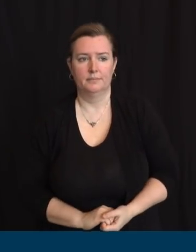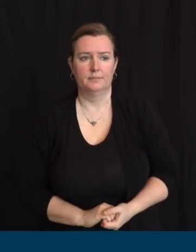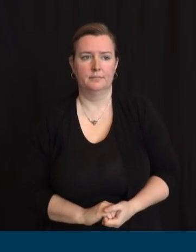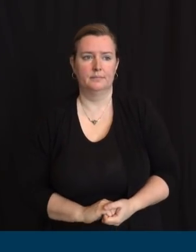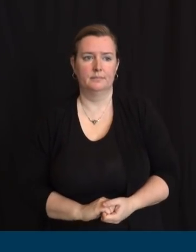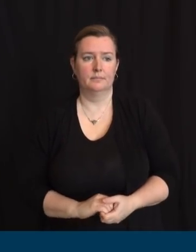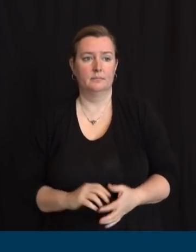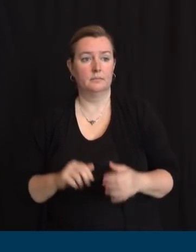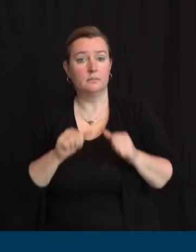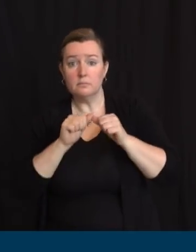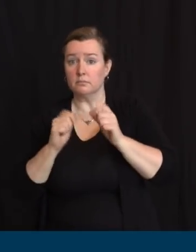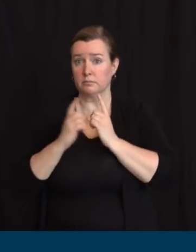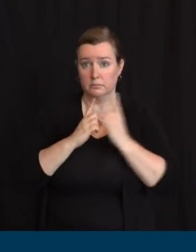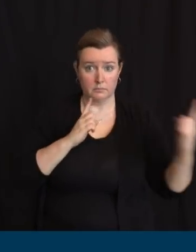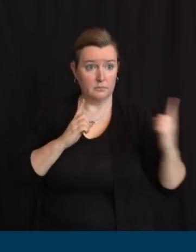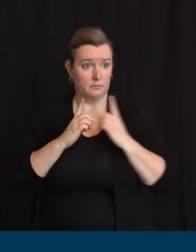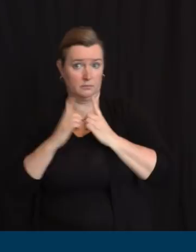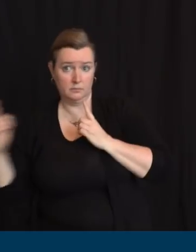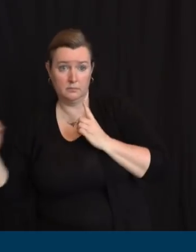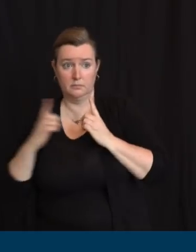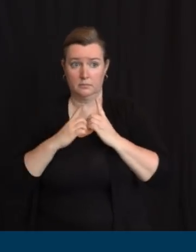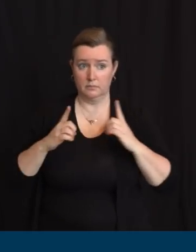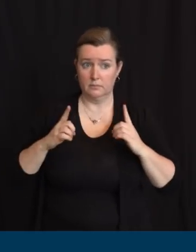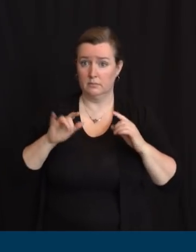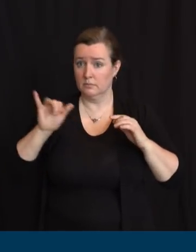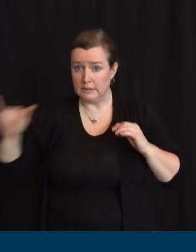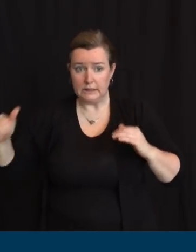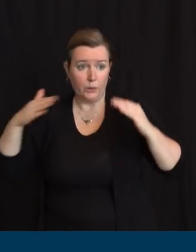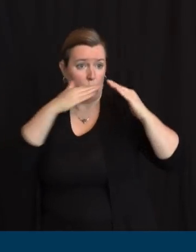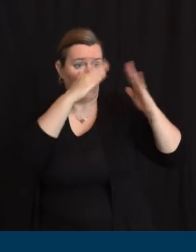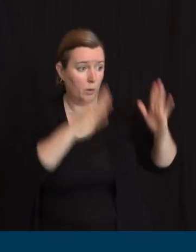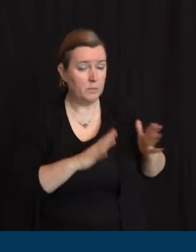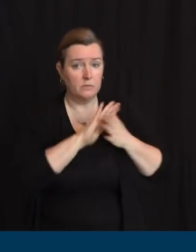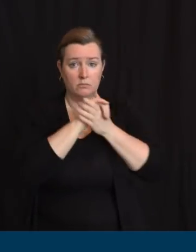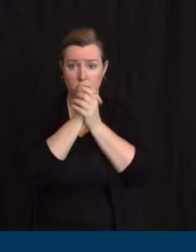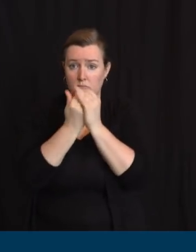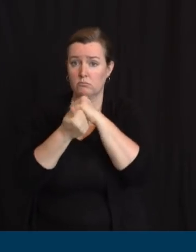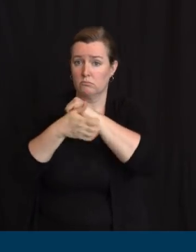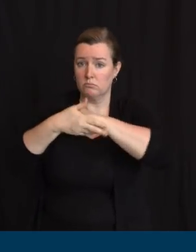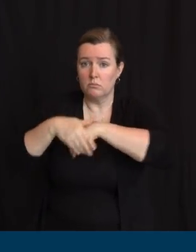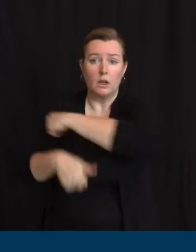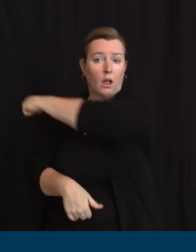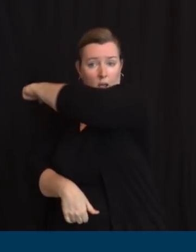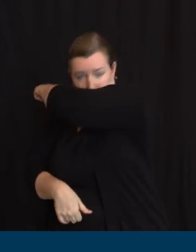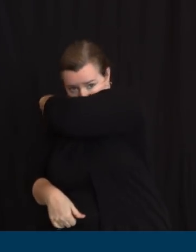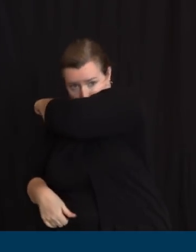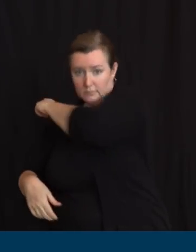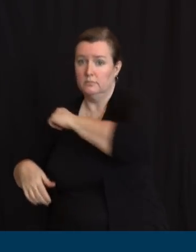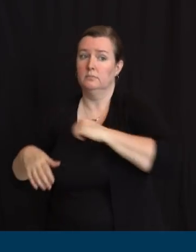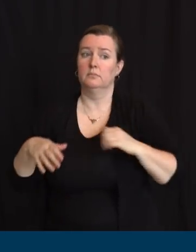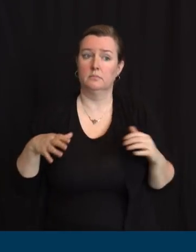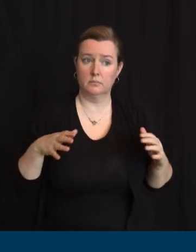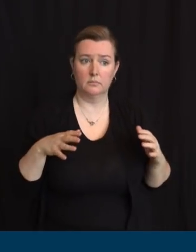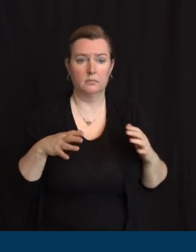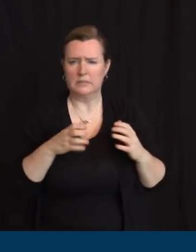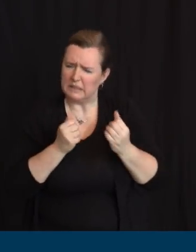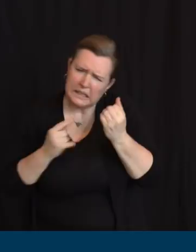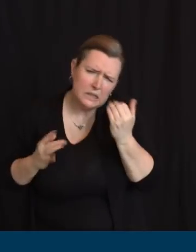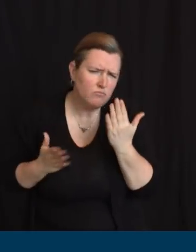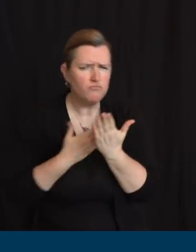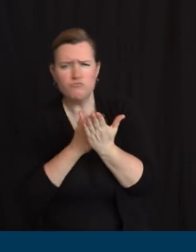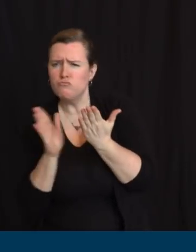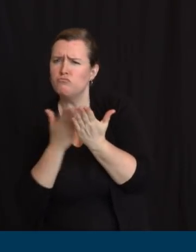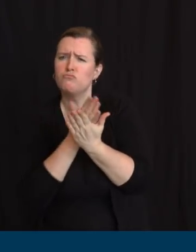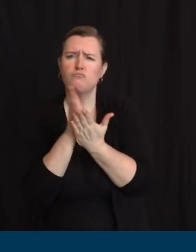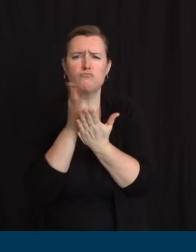strong as we've ever been before. Not without casualties, sadly, as we have seen too many lives lost. But we will get through this, and we will